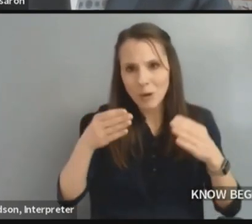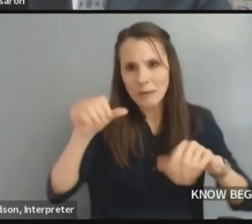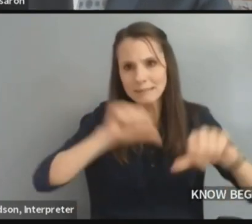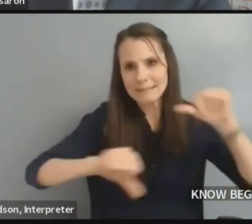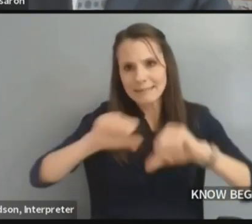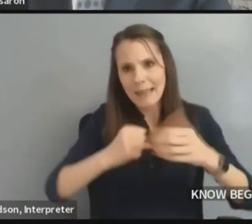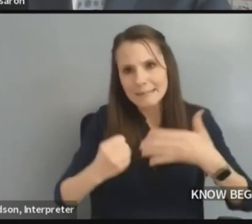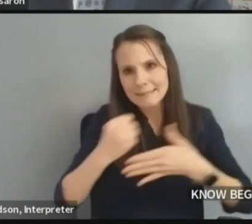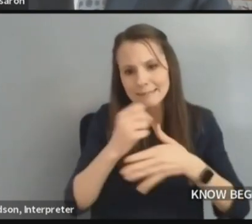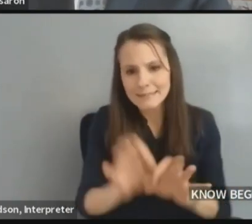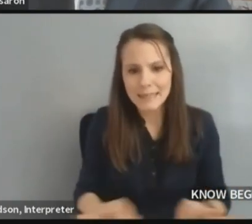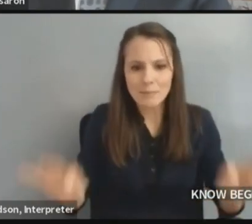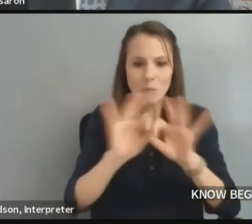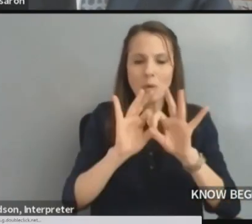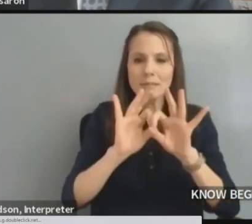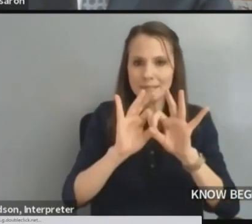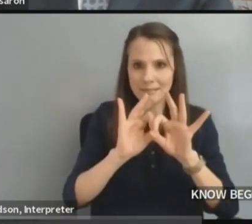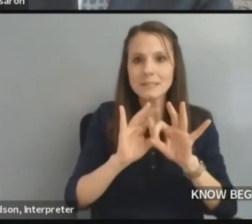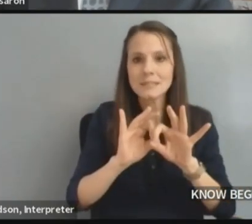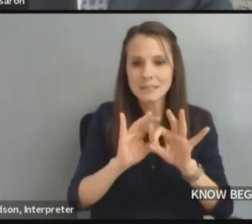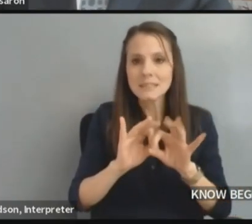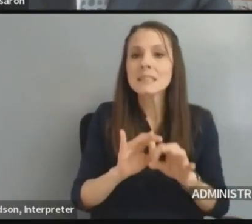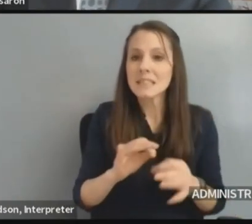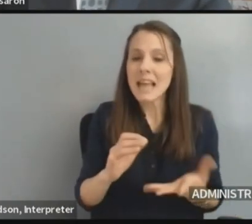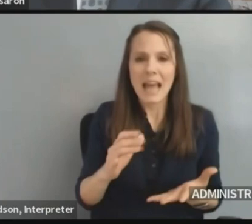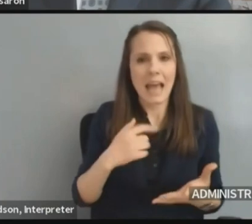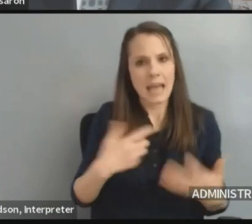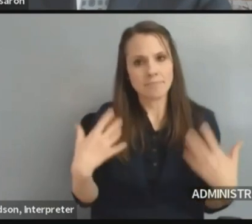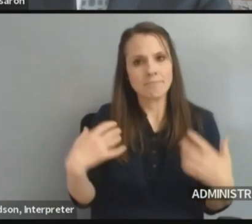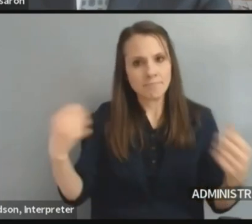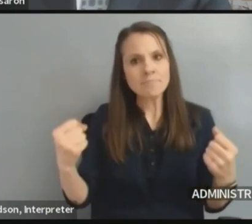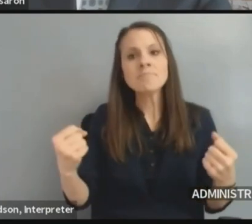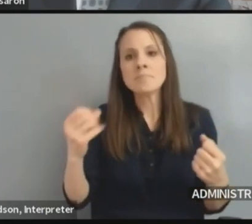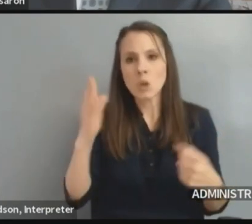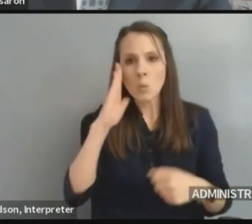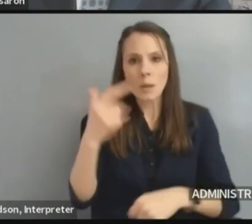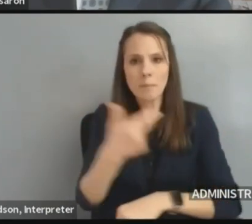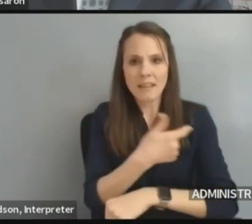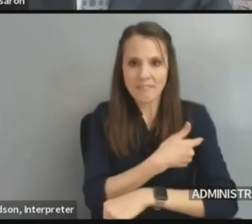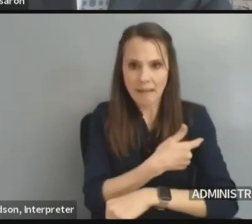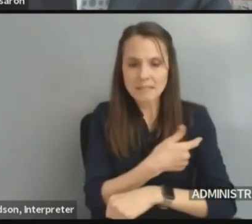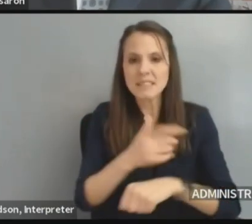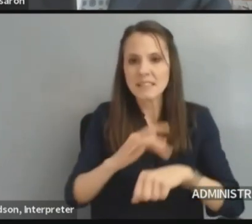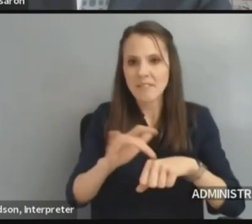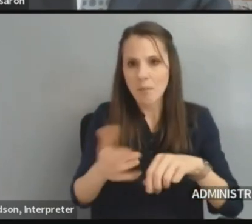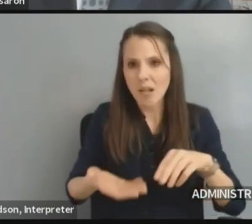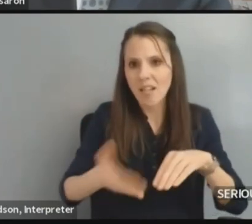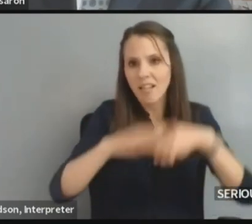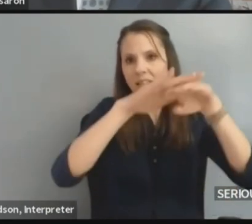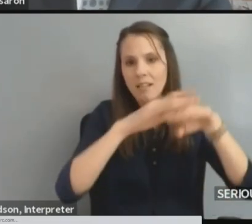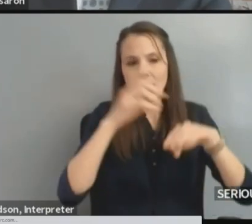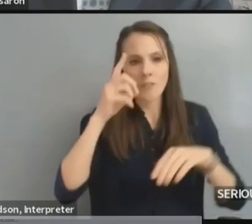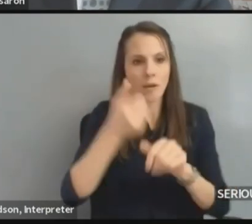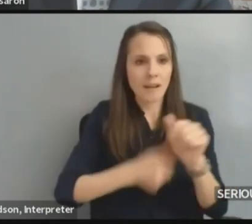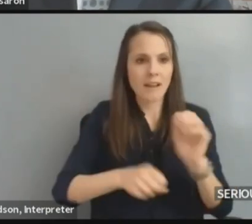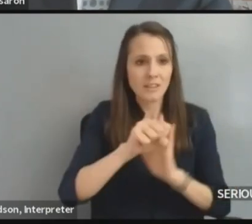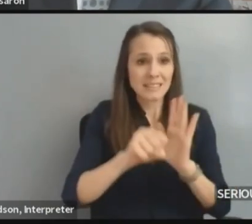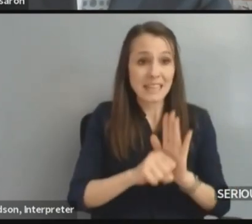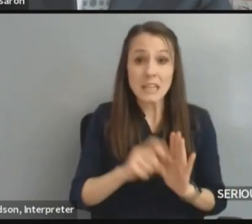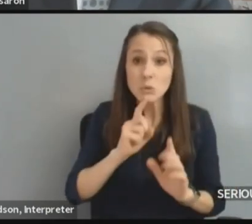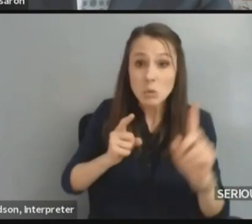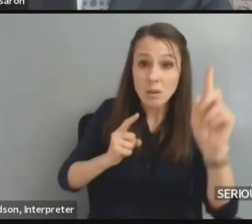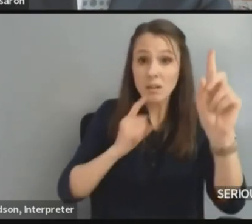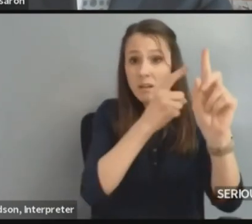in the plan that they have to increase the number of vaccines that are available for states. We want to be doing 50,000